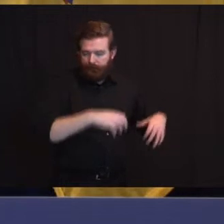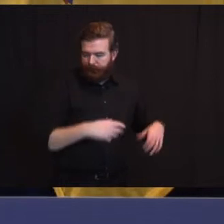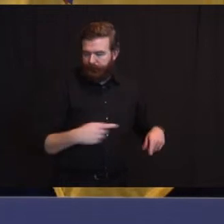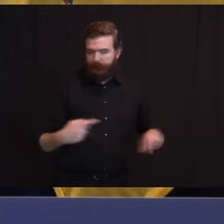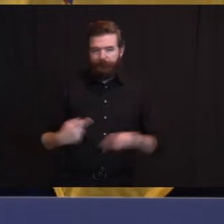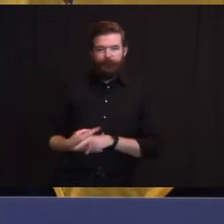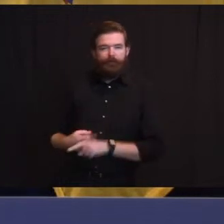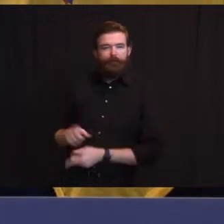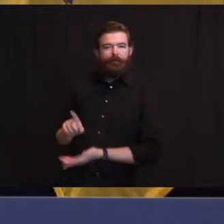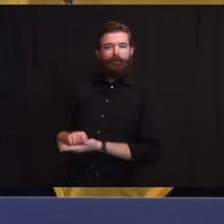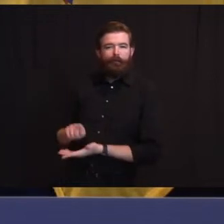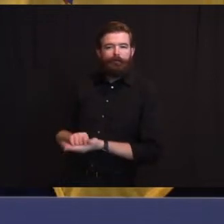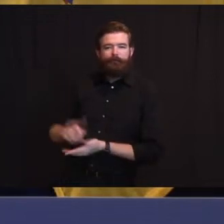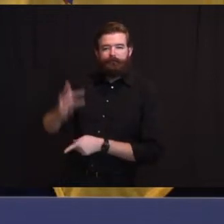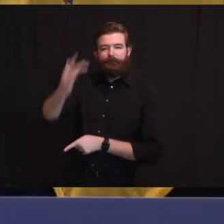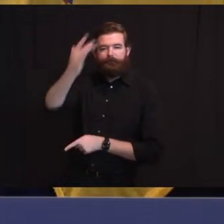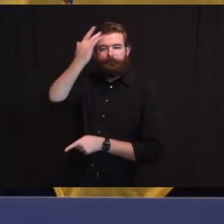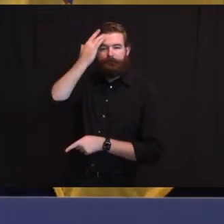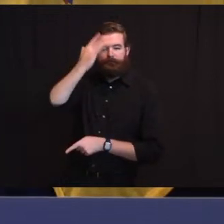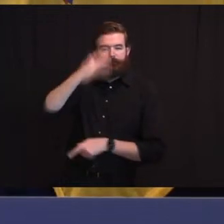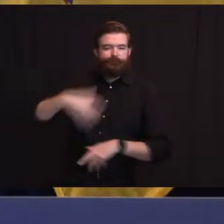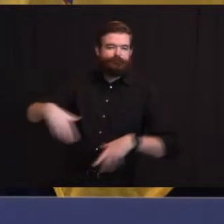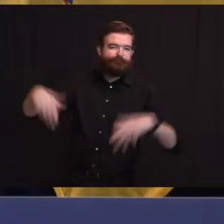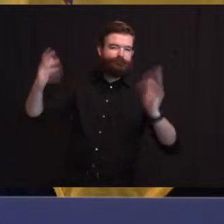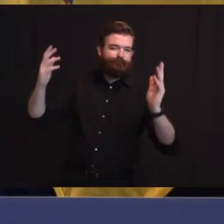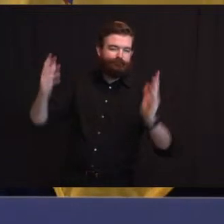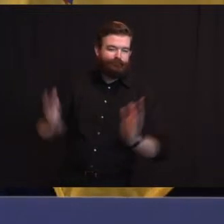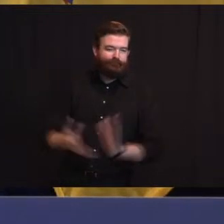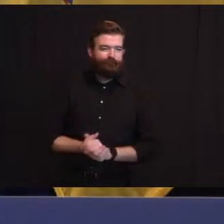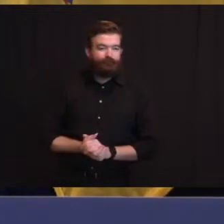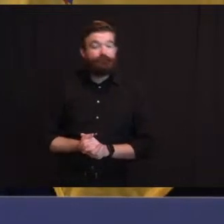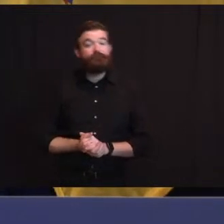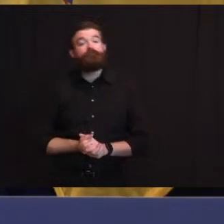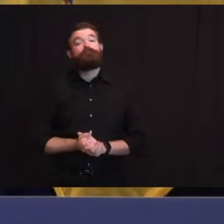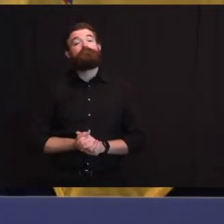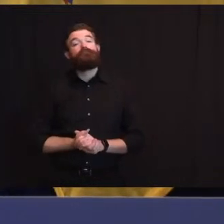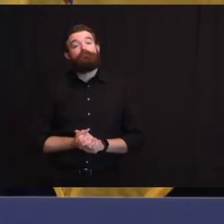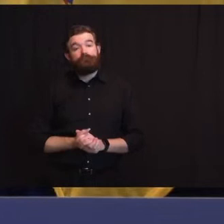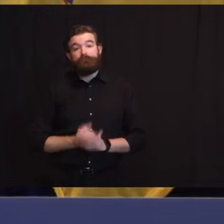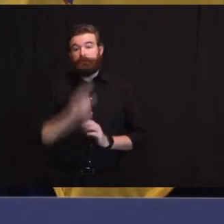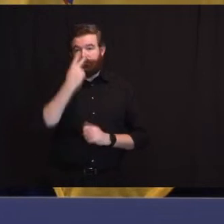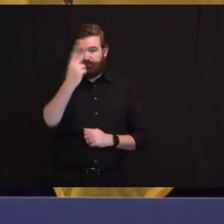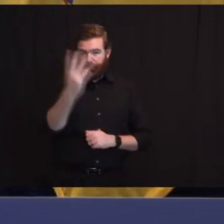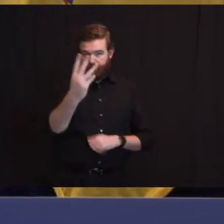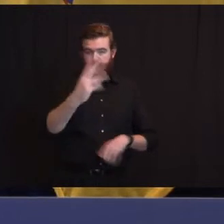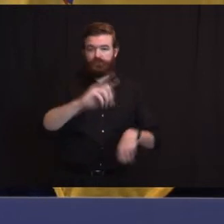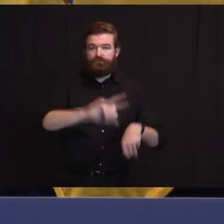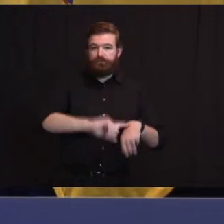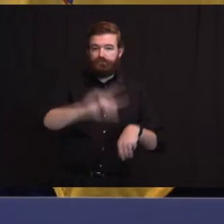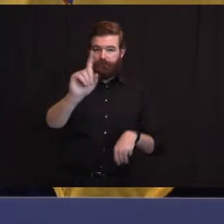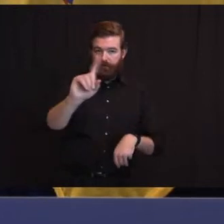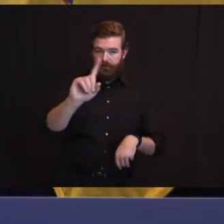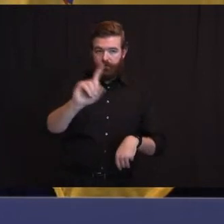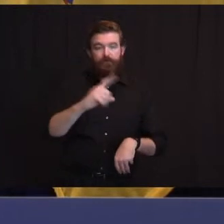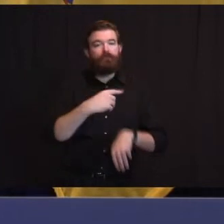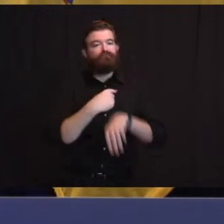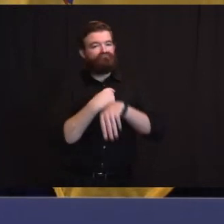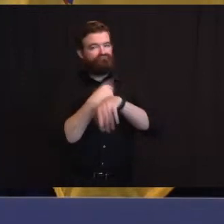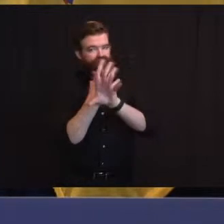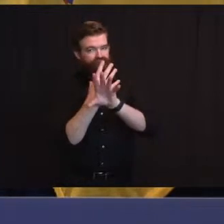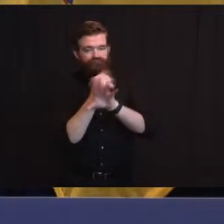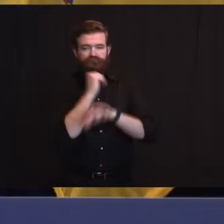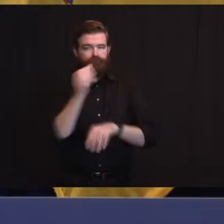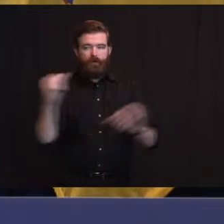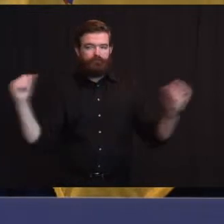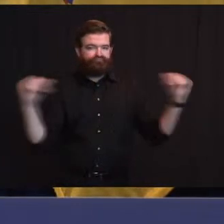we'll see you at 1 o'clock on Wednesday. That'll be virtual unless you hear otherwise, which is a format we used